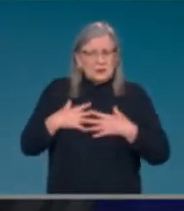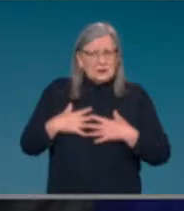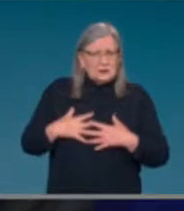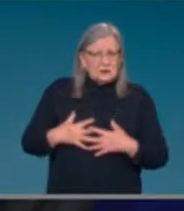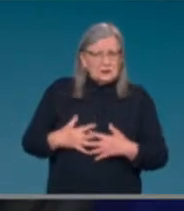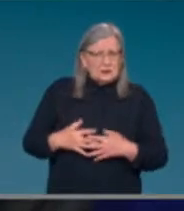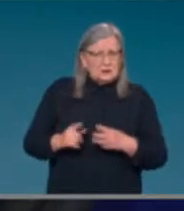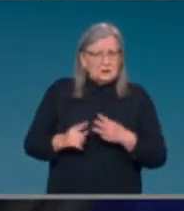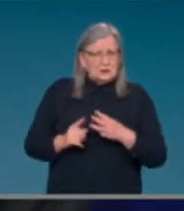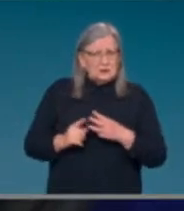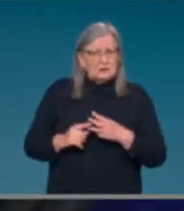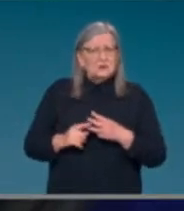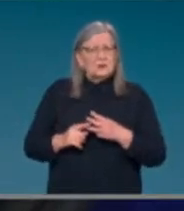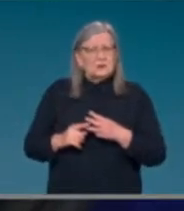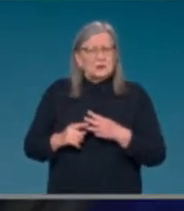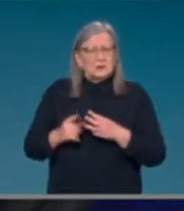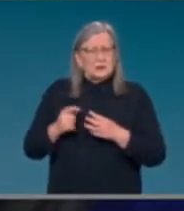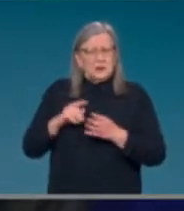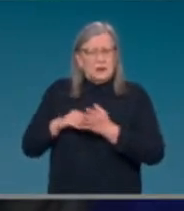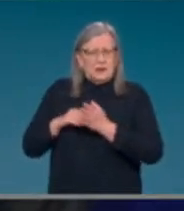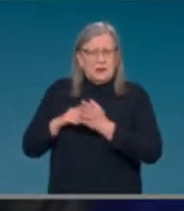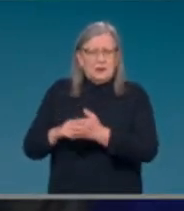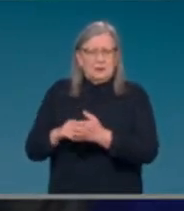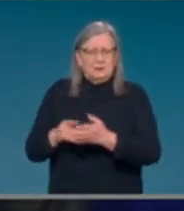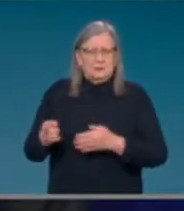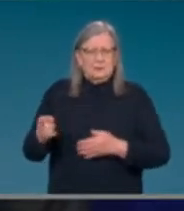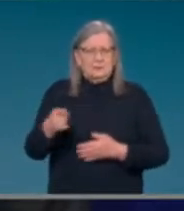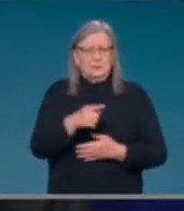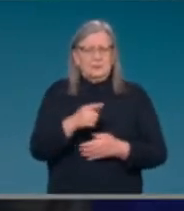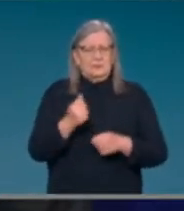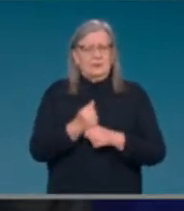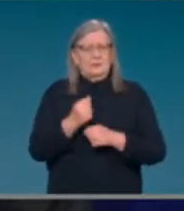and it may well provide reassurance for frontline health workers.